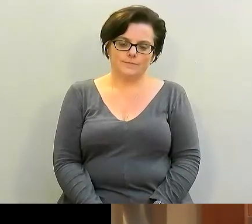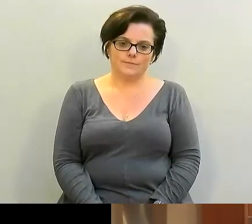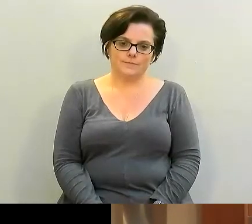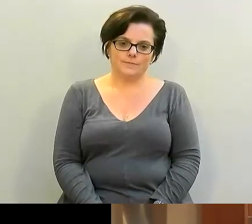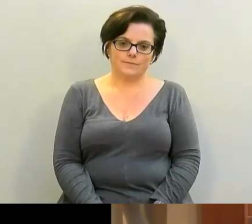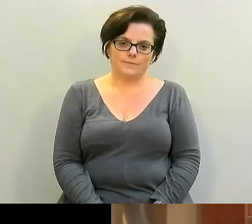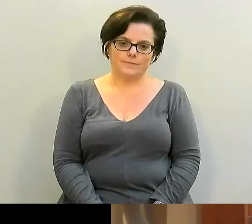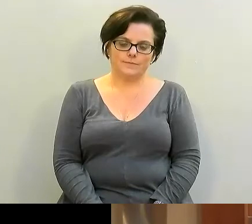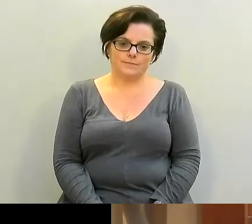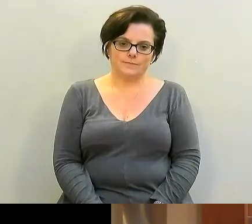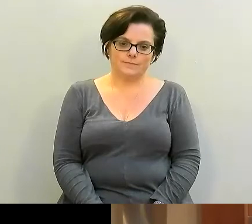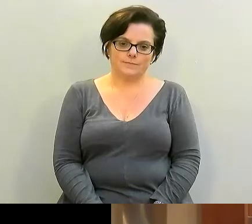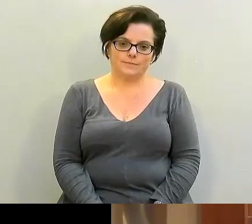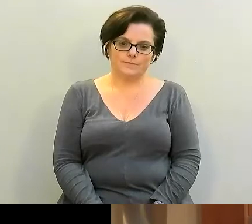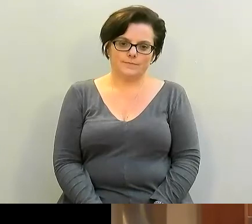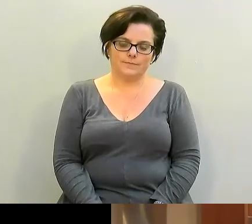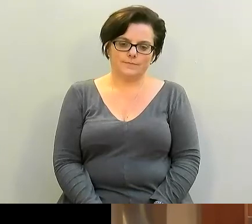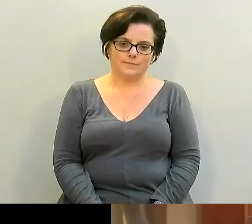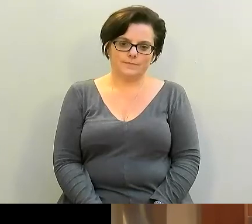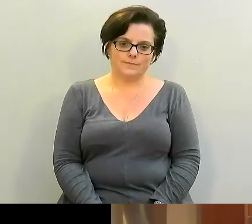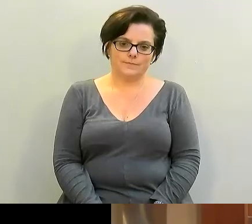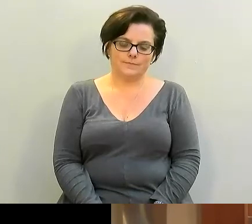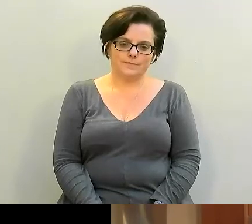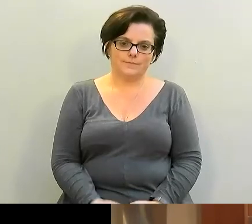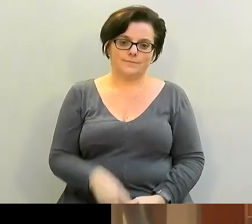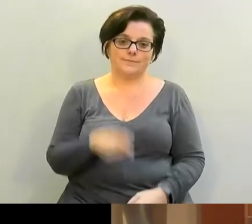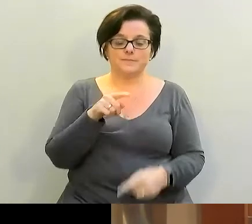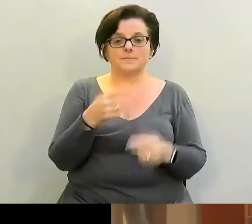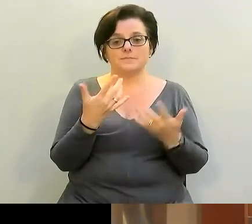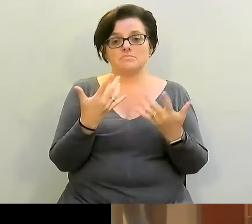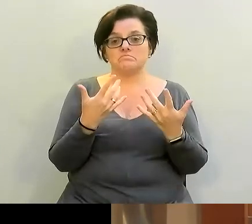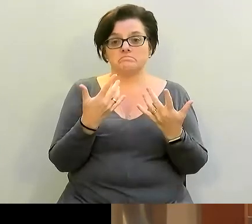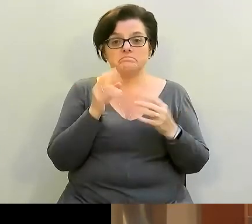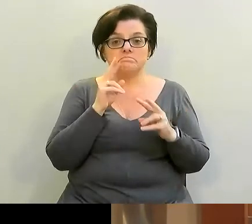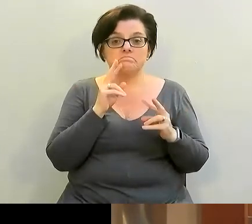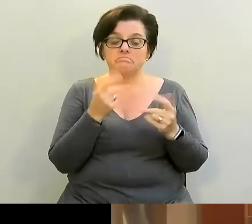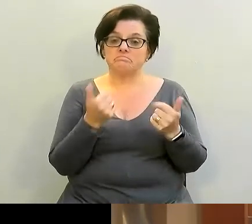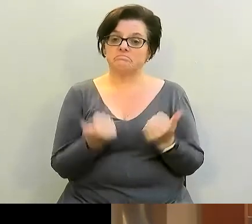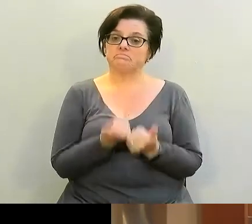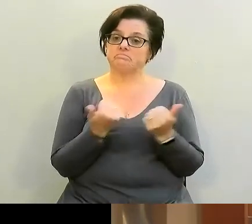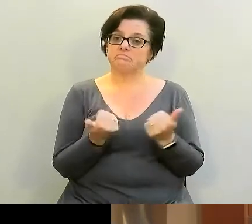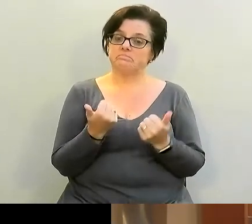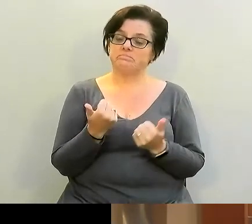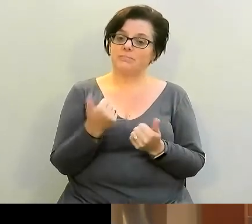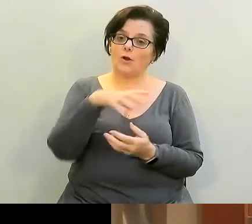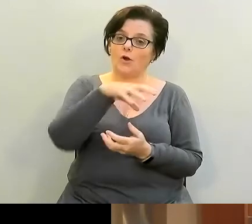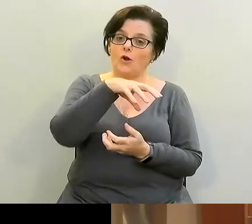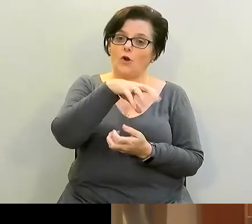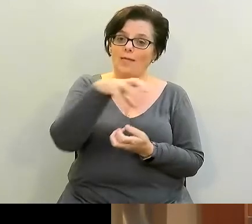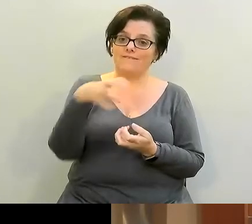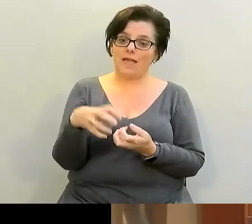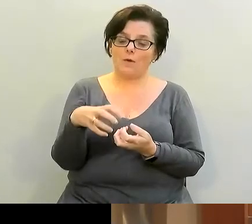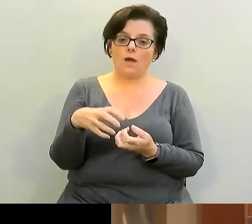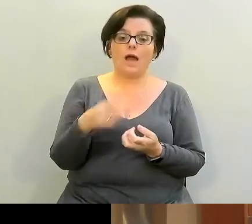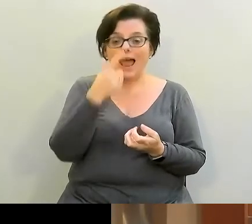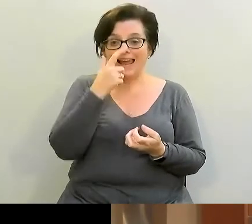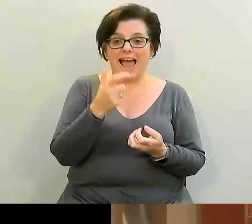have is a mostly completed nice piece of cauliflower. Now I could cut a bigger piece.